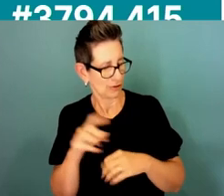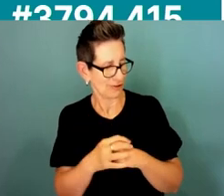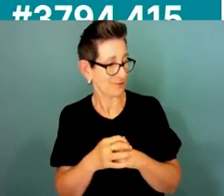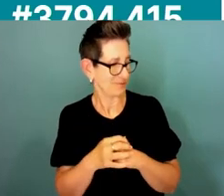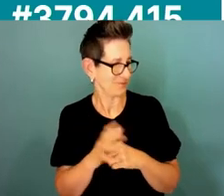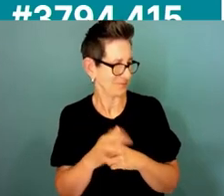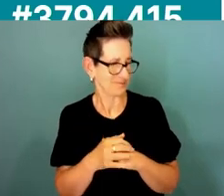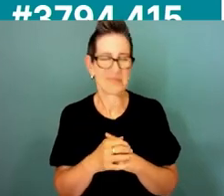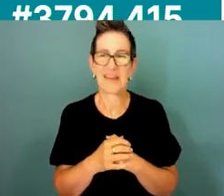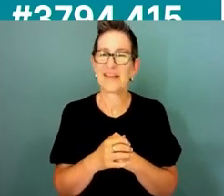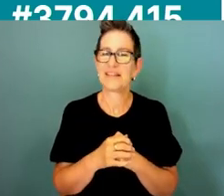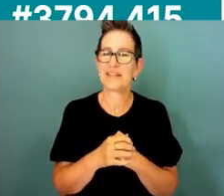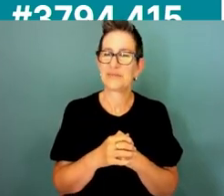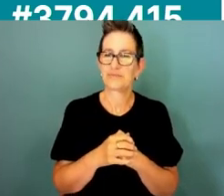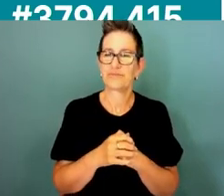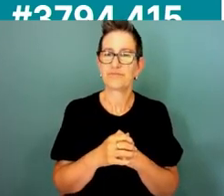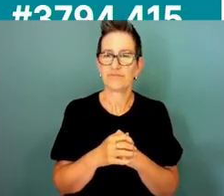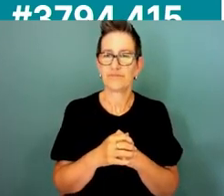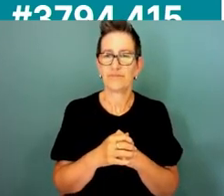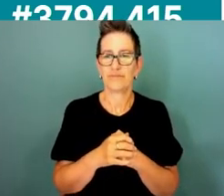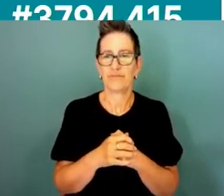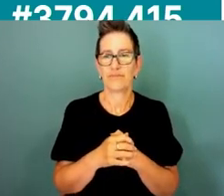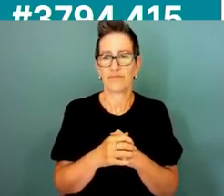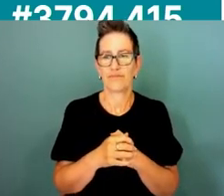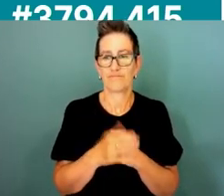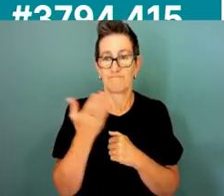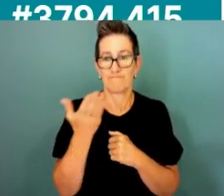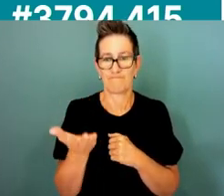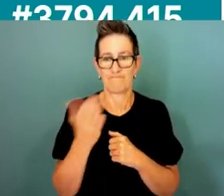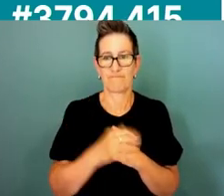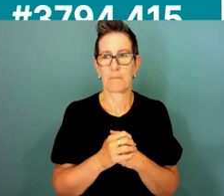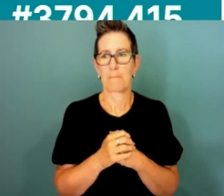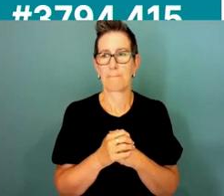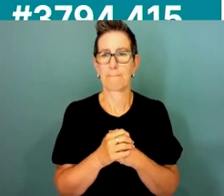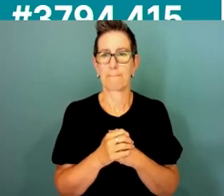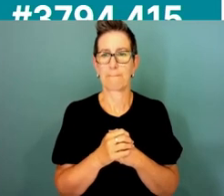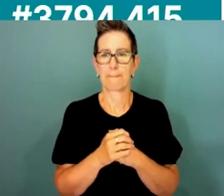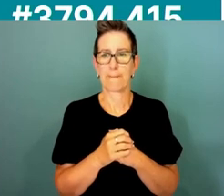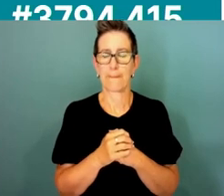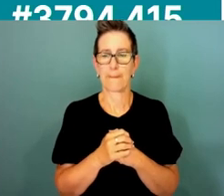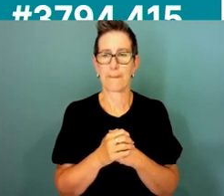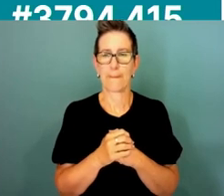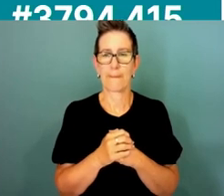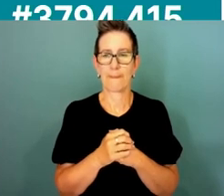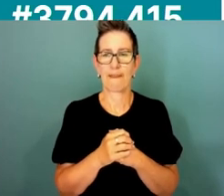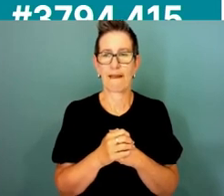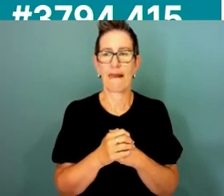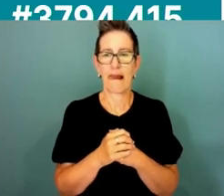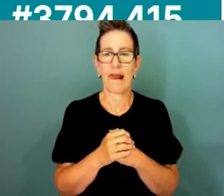easy the robo debt royal commission has raised significant cultural issues in the APS